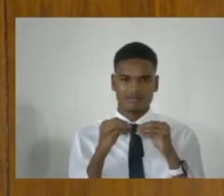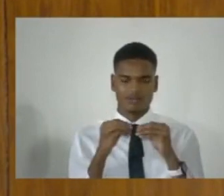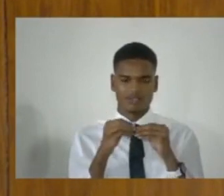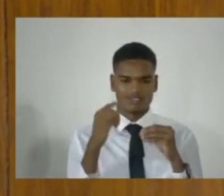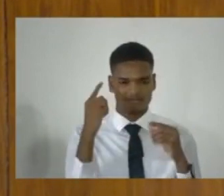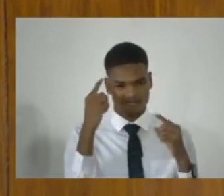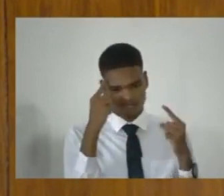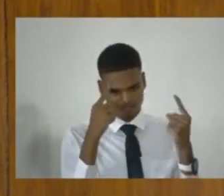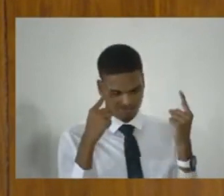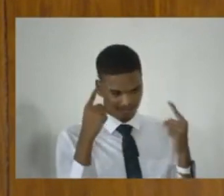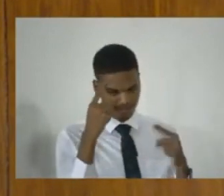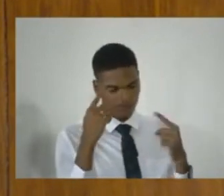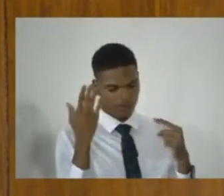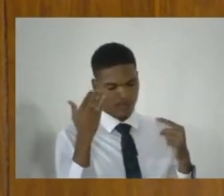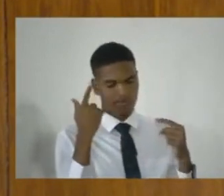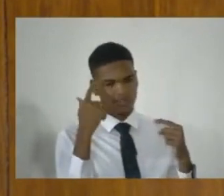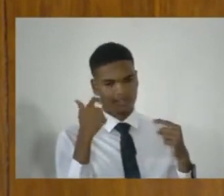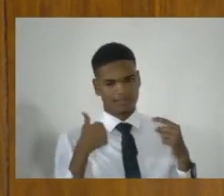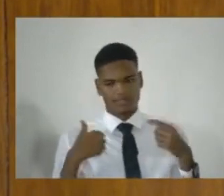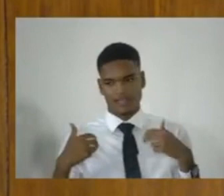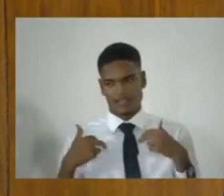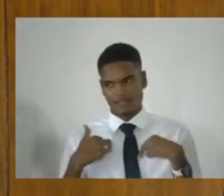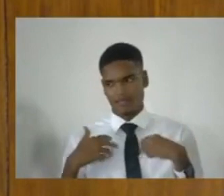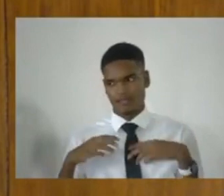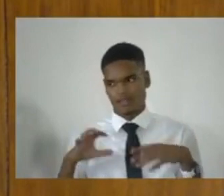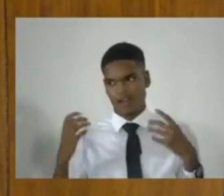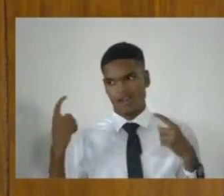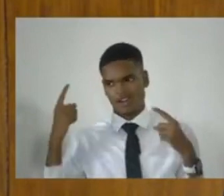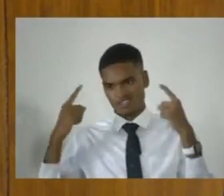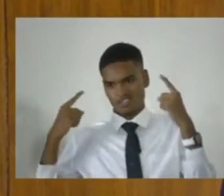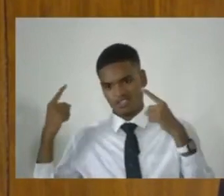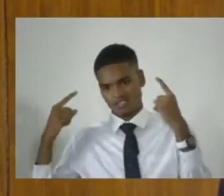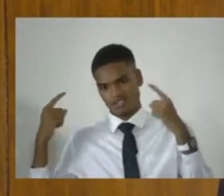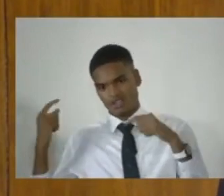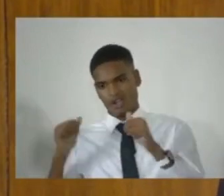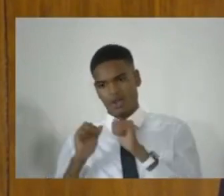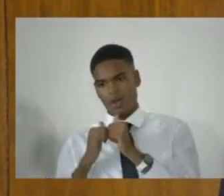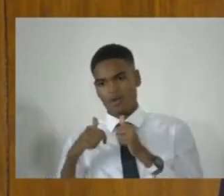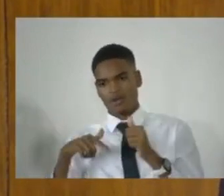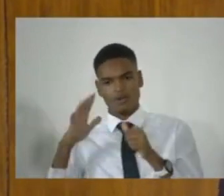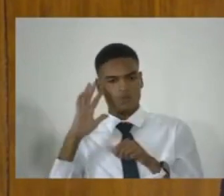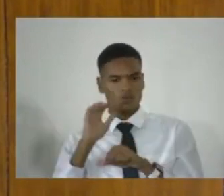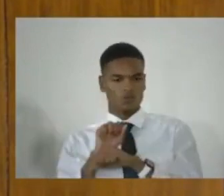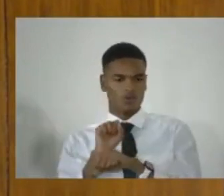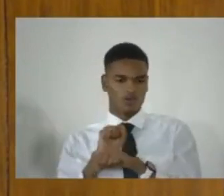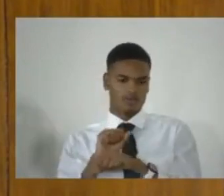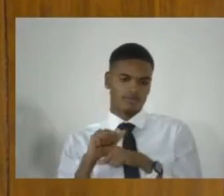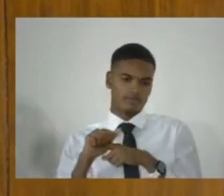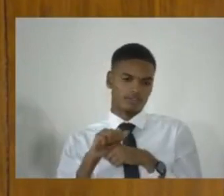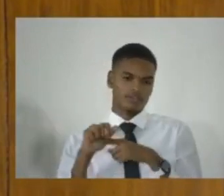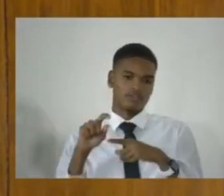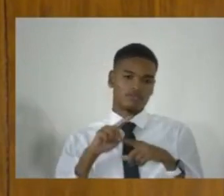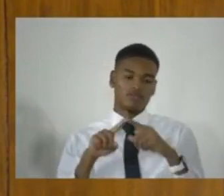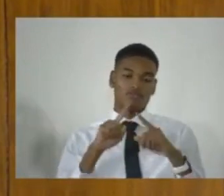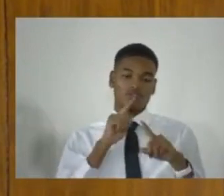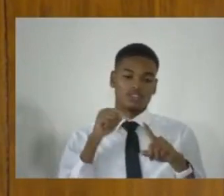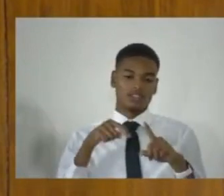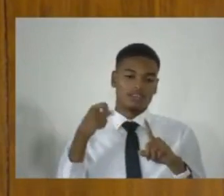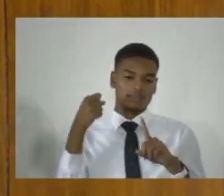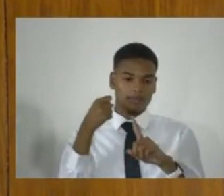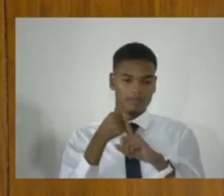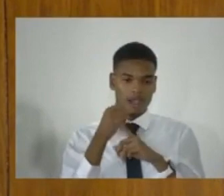while I have major concerns as to how this will work in practice, its impact on the court system,